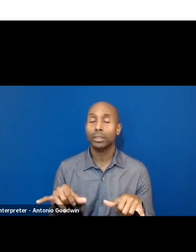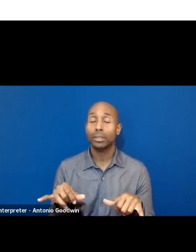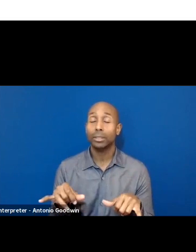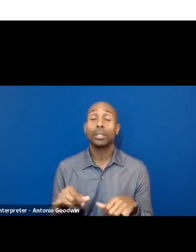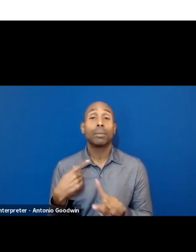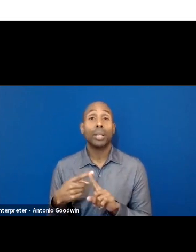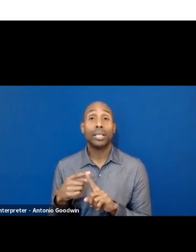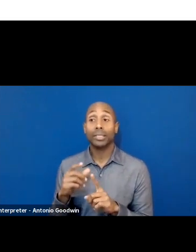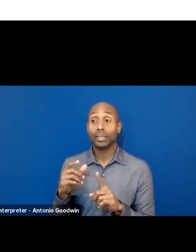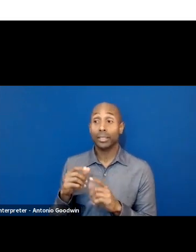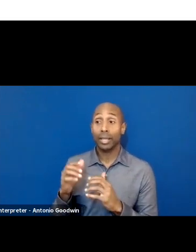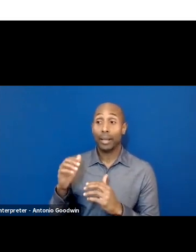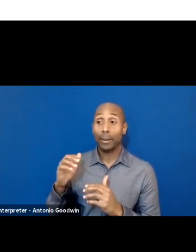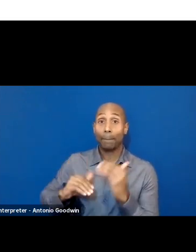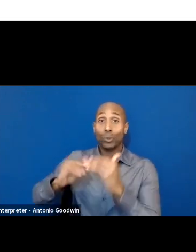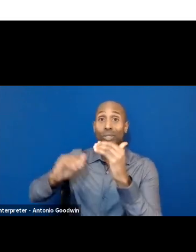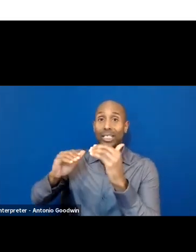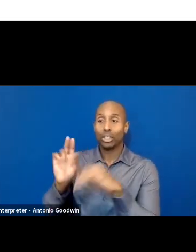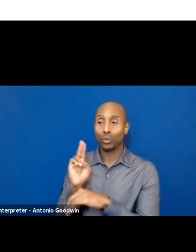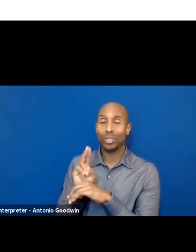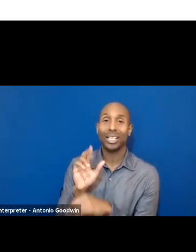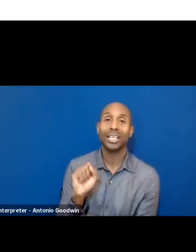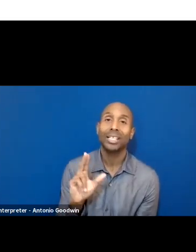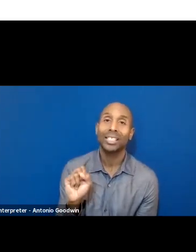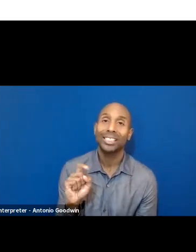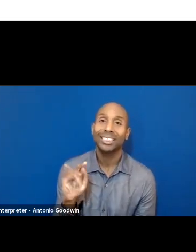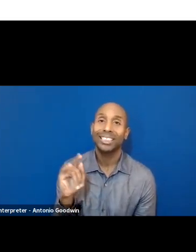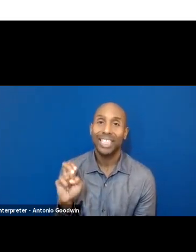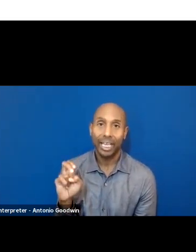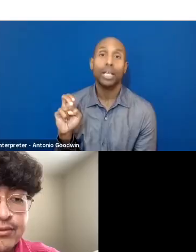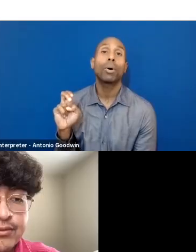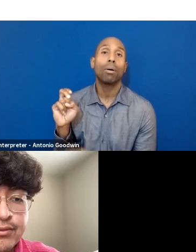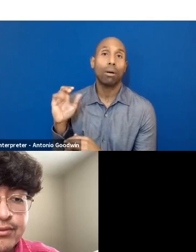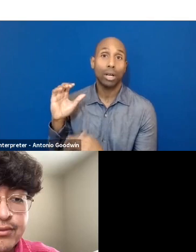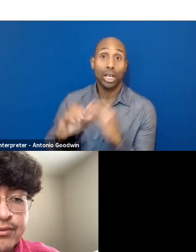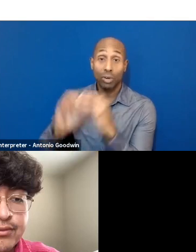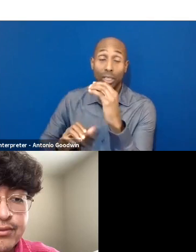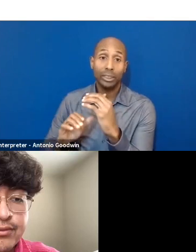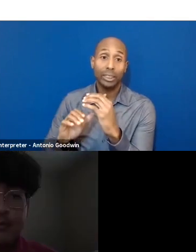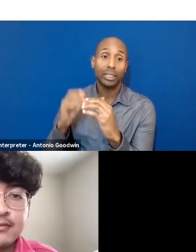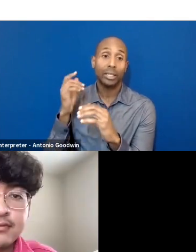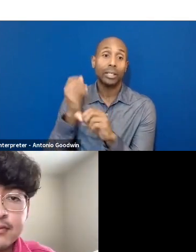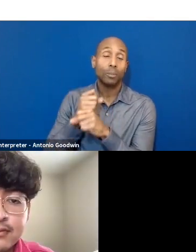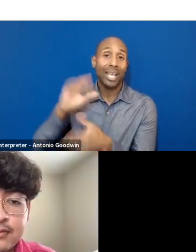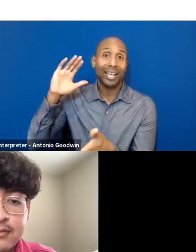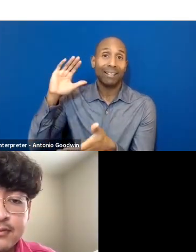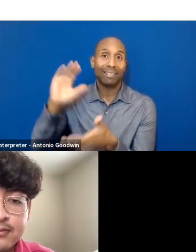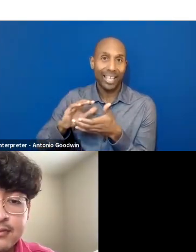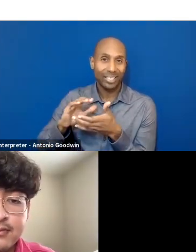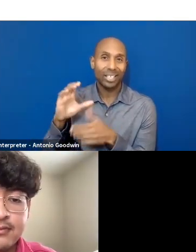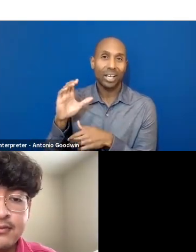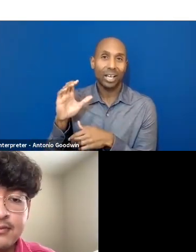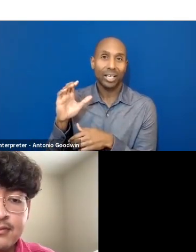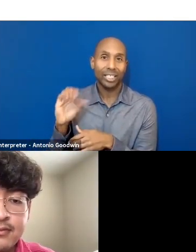and particularly getting to decrease the carbon emissions from construction in general and using